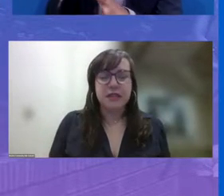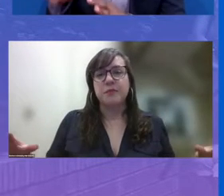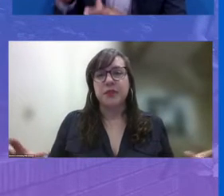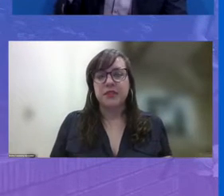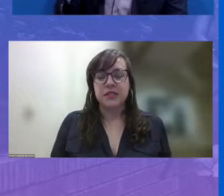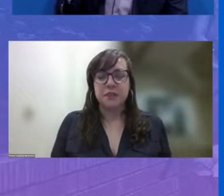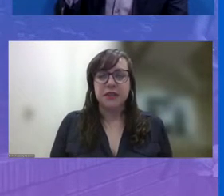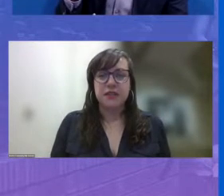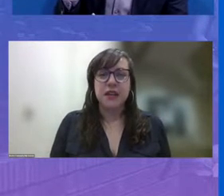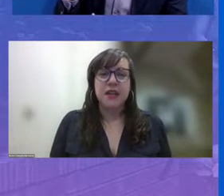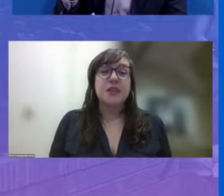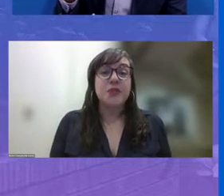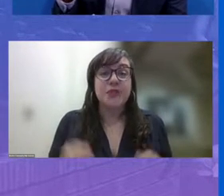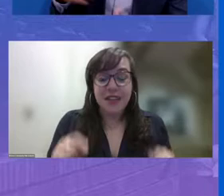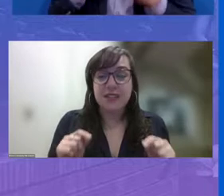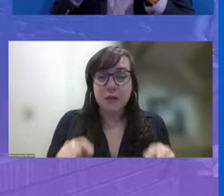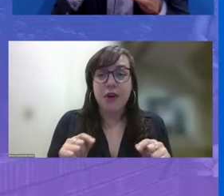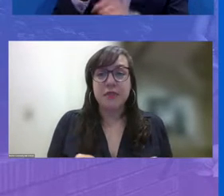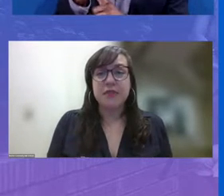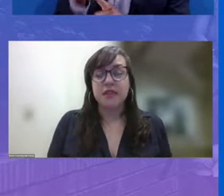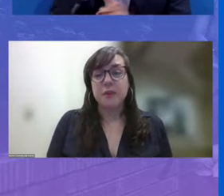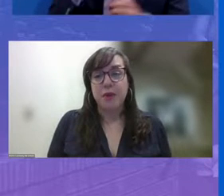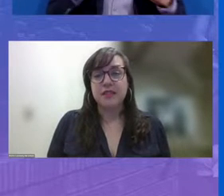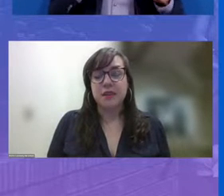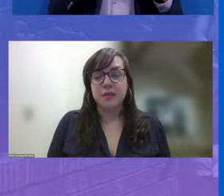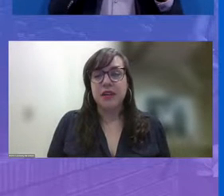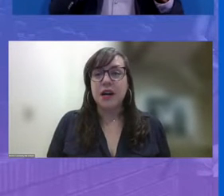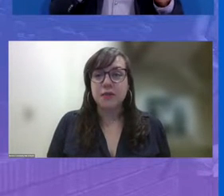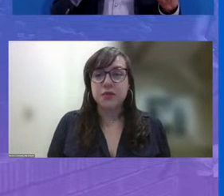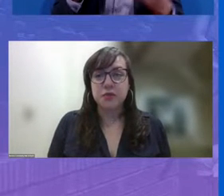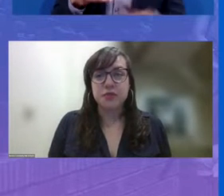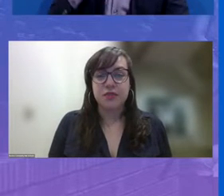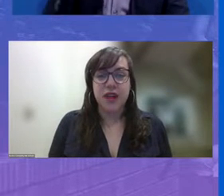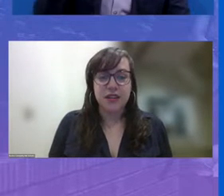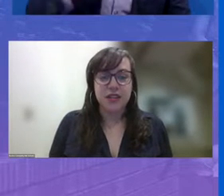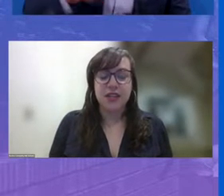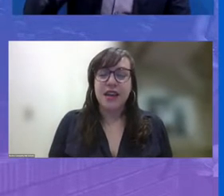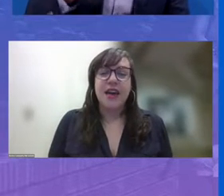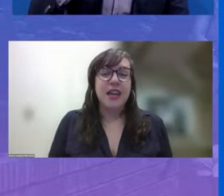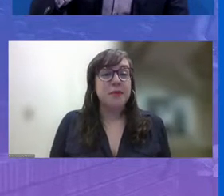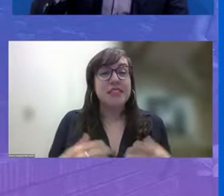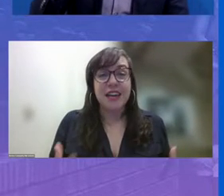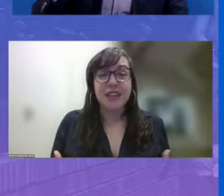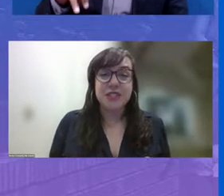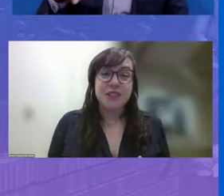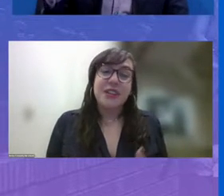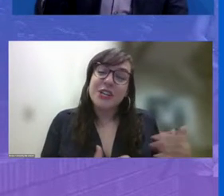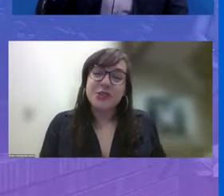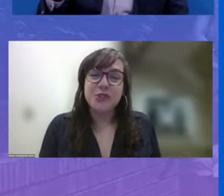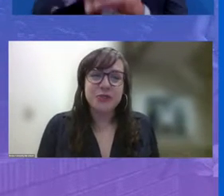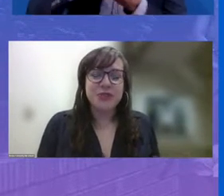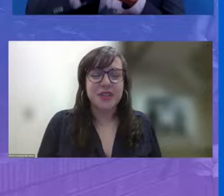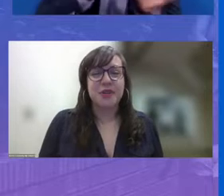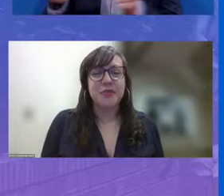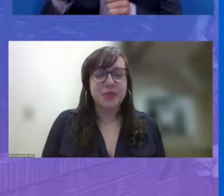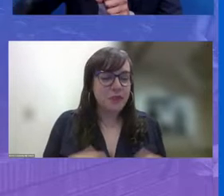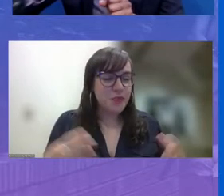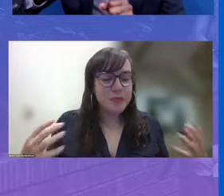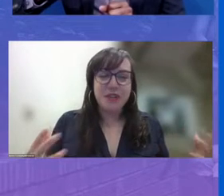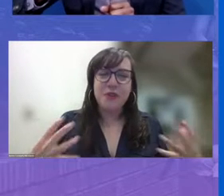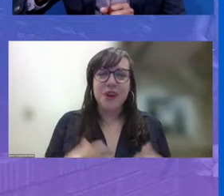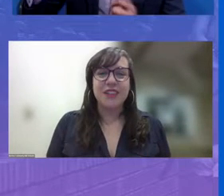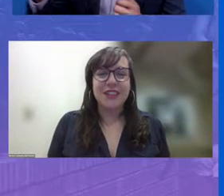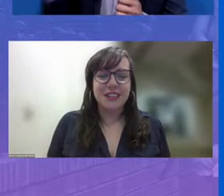passive participants. And so that's the promise of the Boston Community Hub Schools strategy, and I'm excited to introduce the